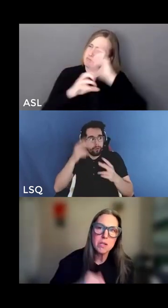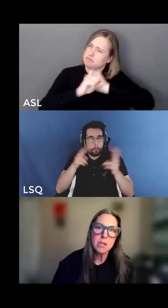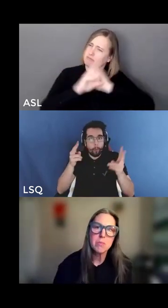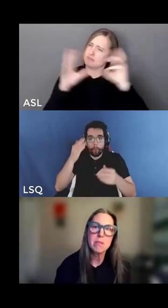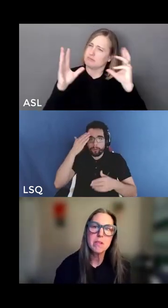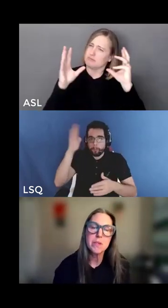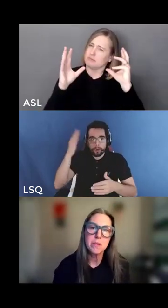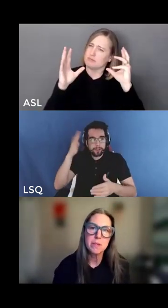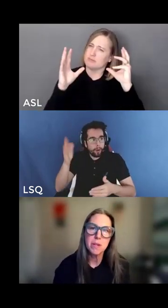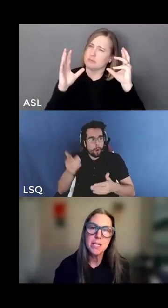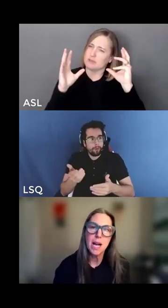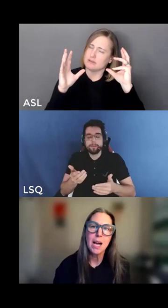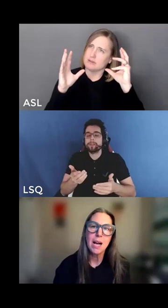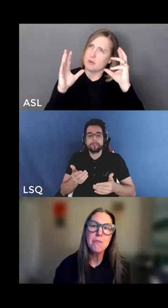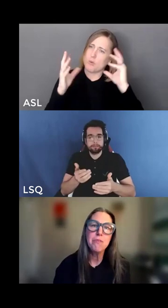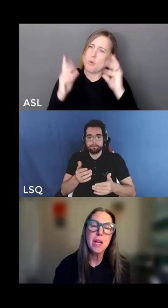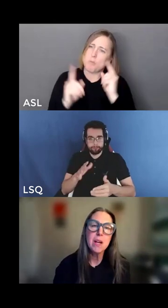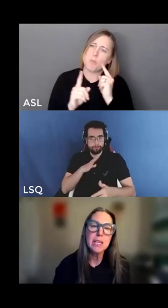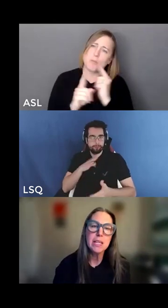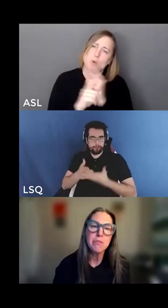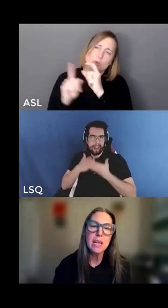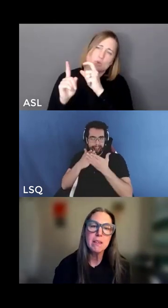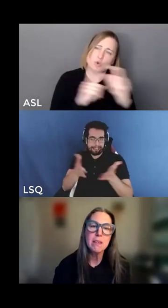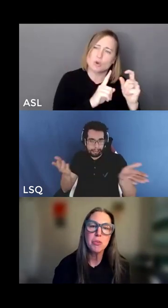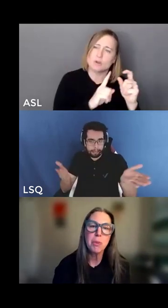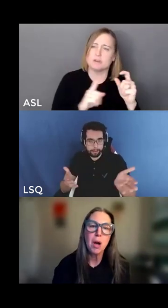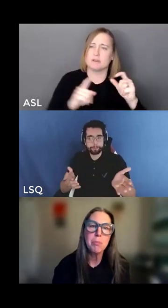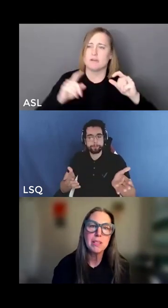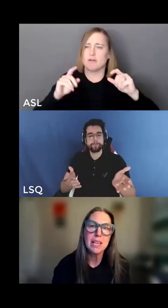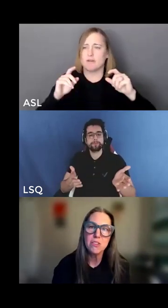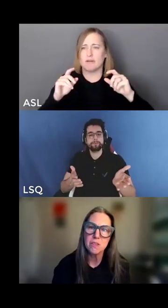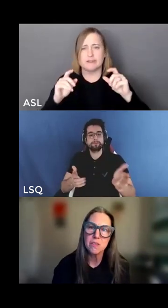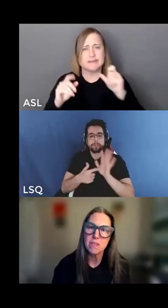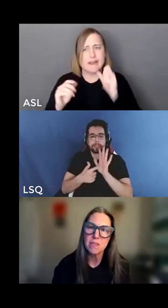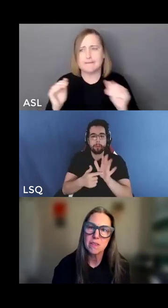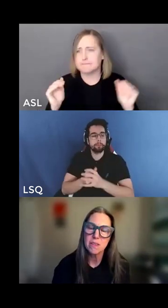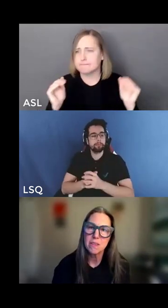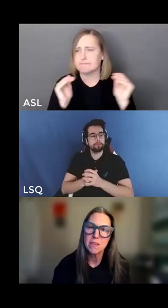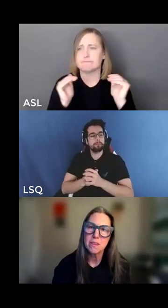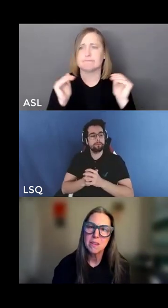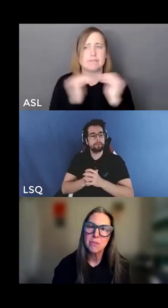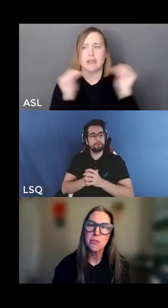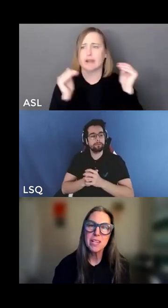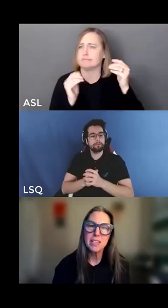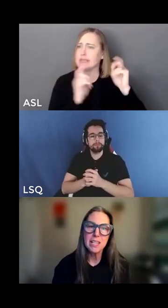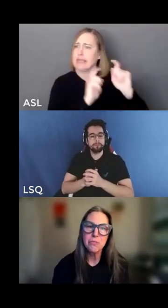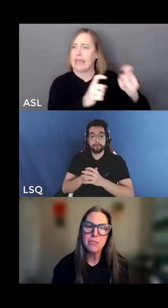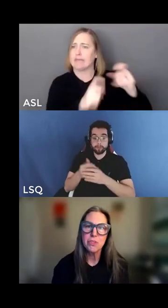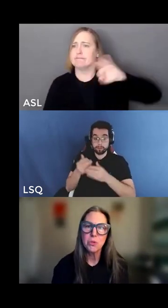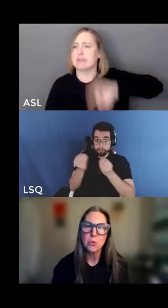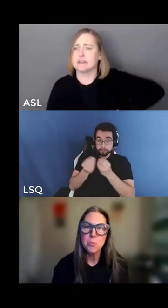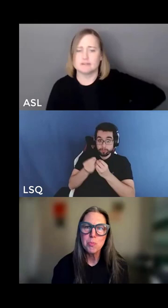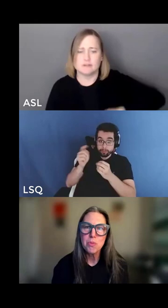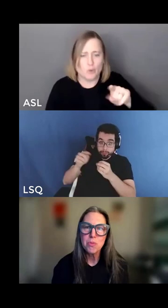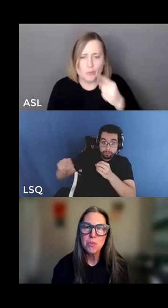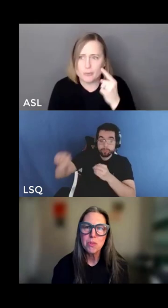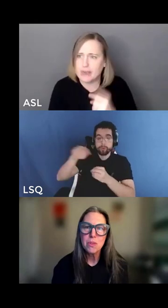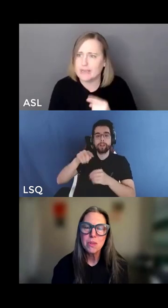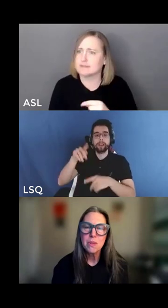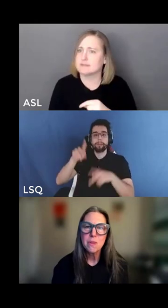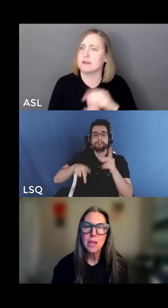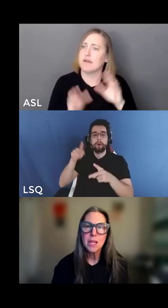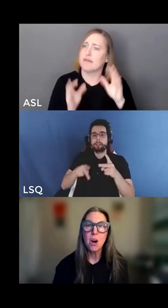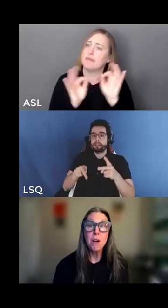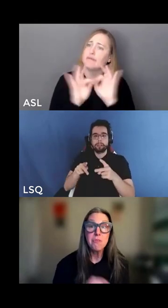corollary terms is difficult right unfairly advantaged populations free lift groups